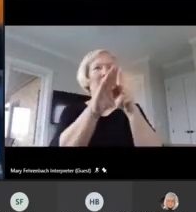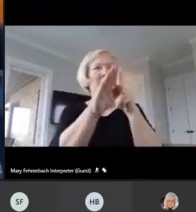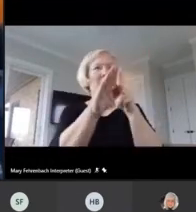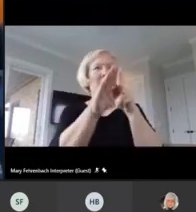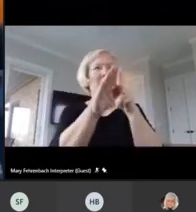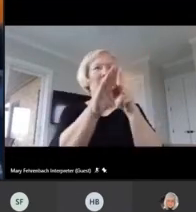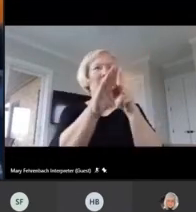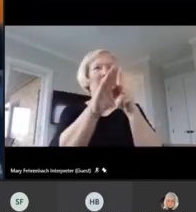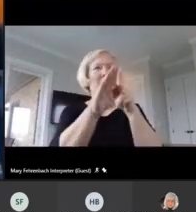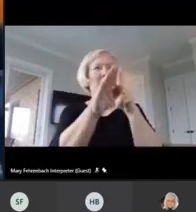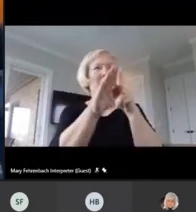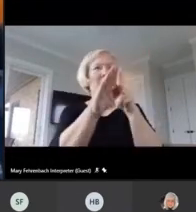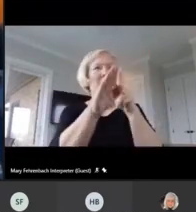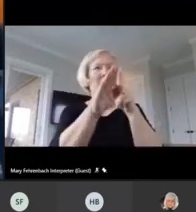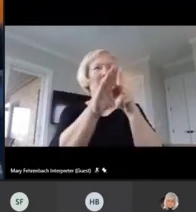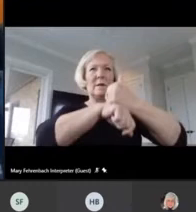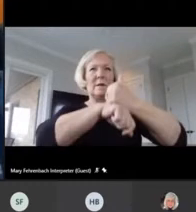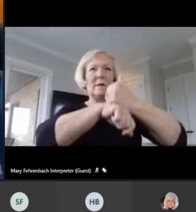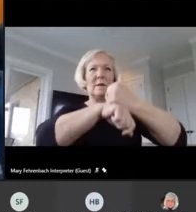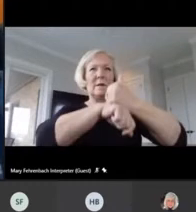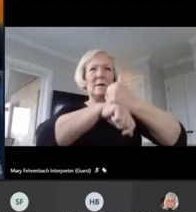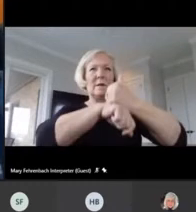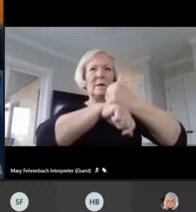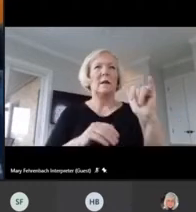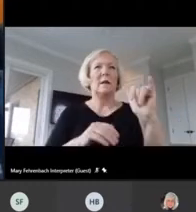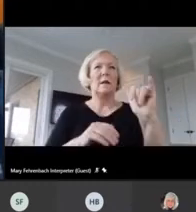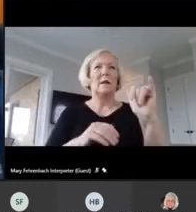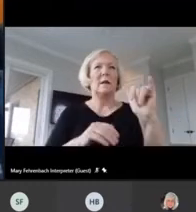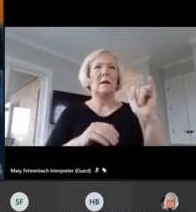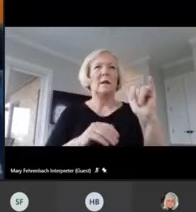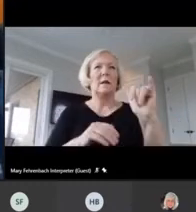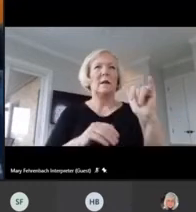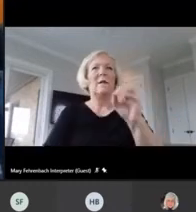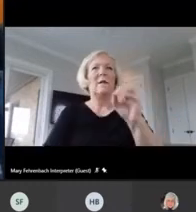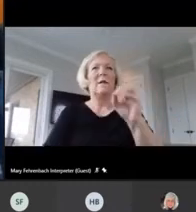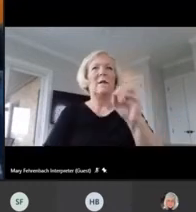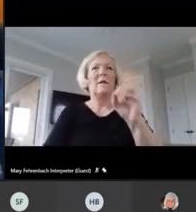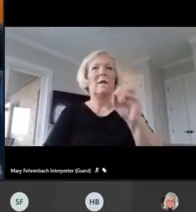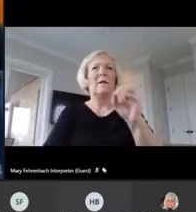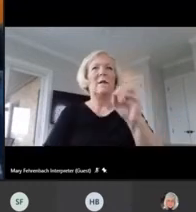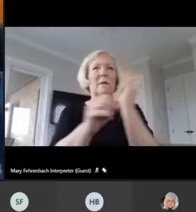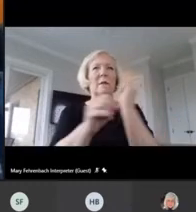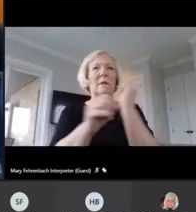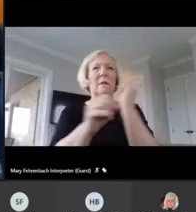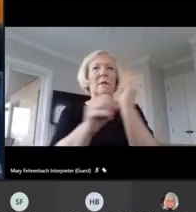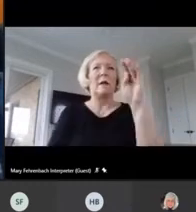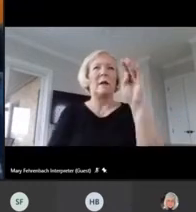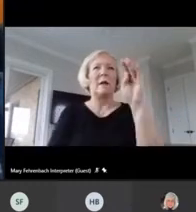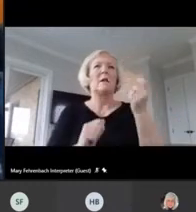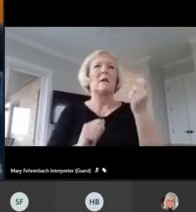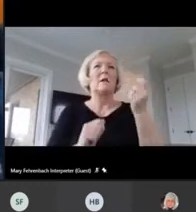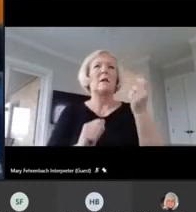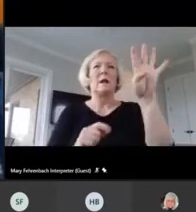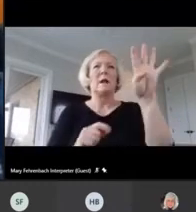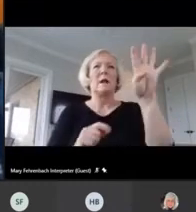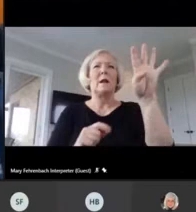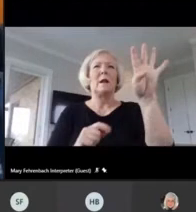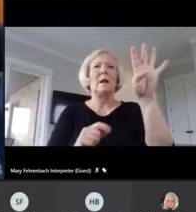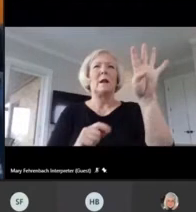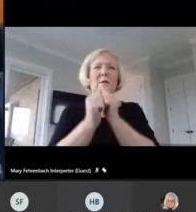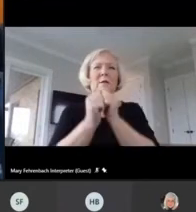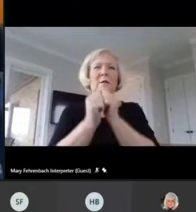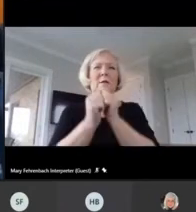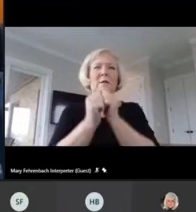inception, Lead Kentucky has empowered 50 campus ambassadors with 29 different majors on more than a dozen college campuses.